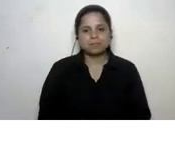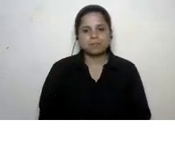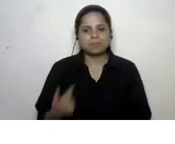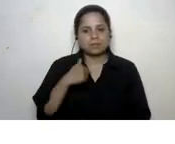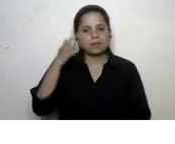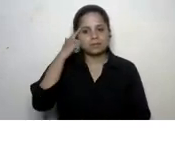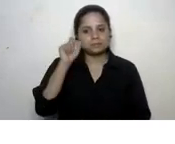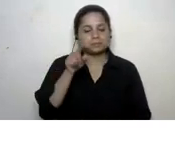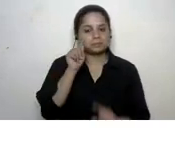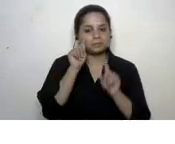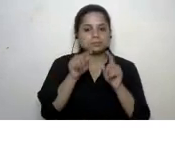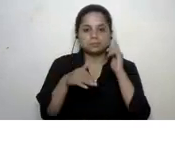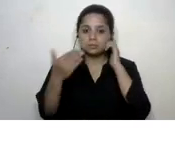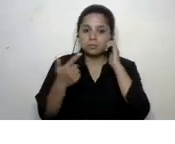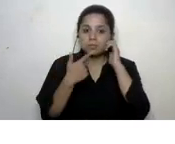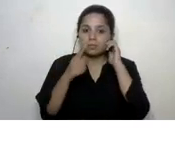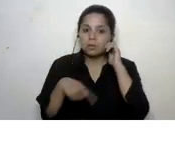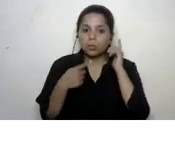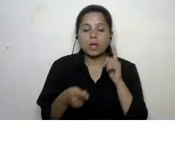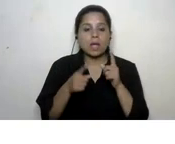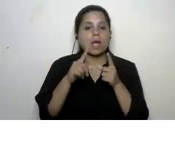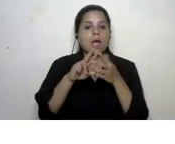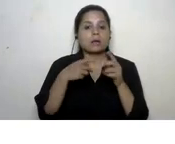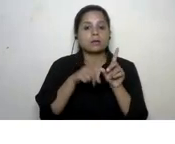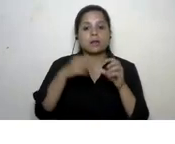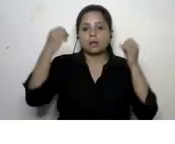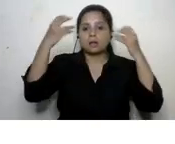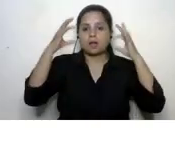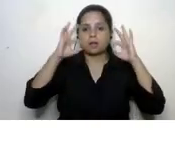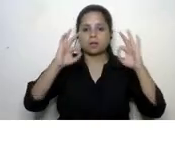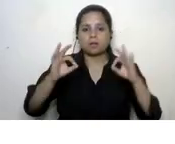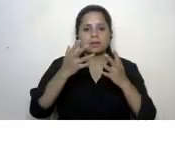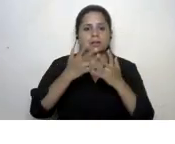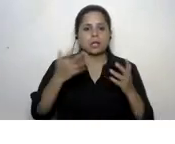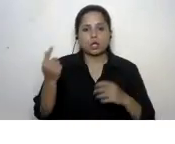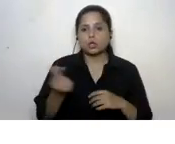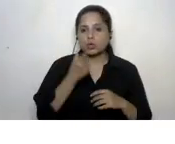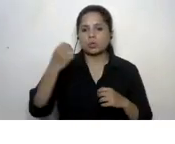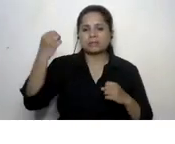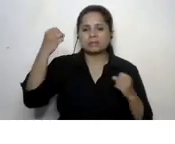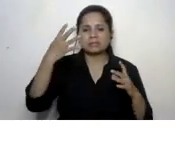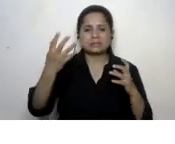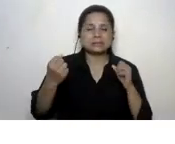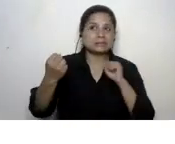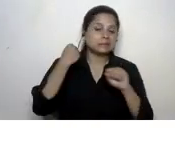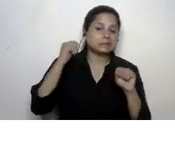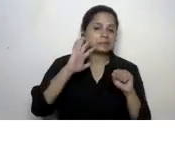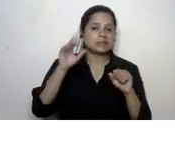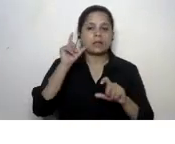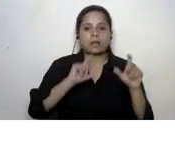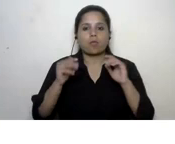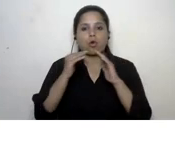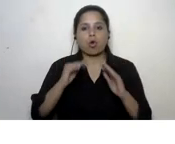the point next point talks about using energy efficient lights and gadgets uh within our surroundings and at home